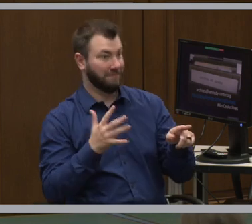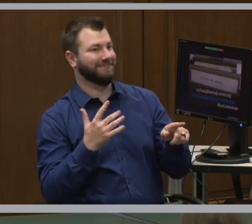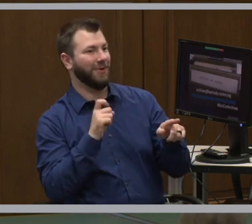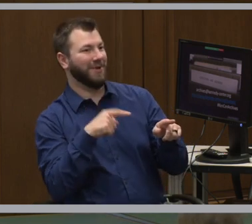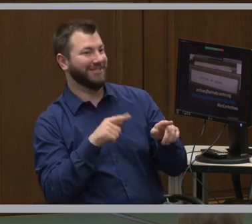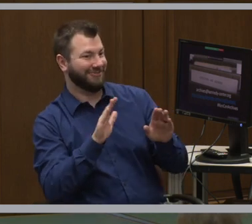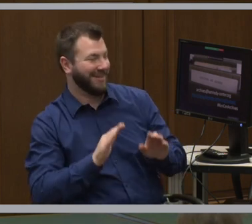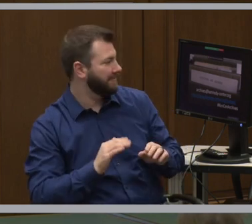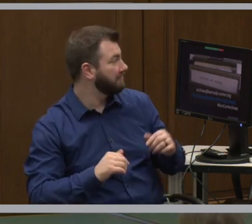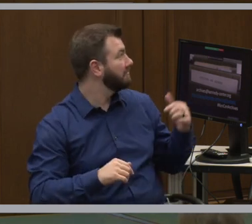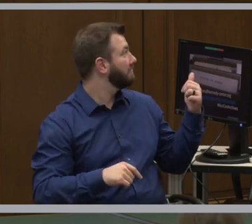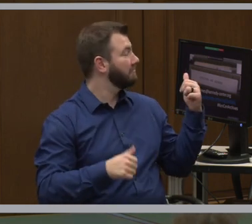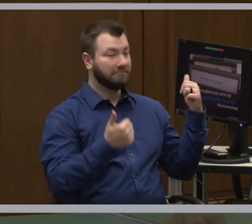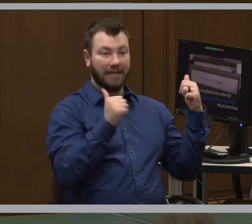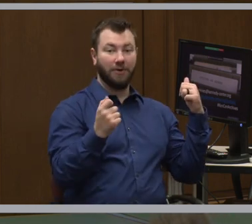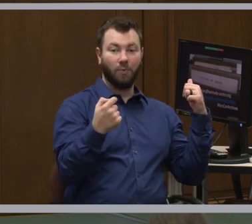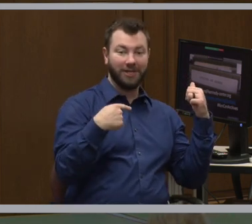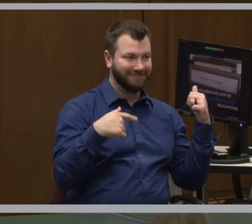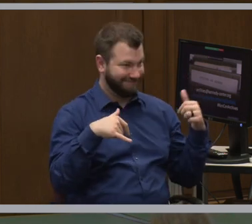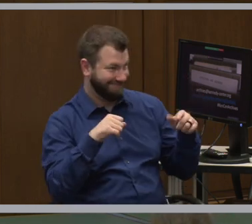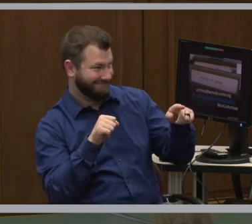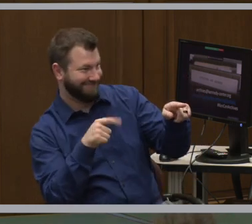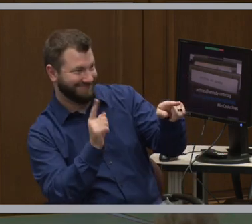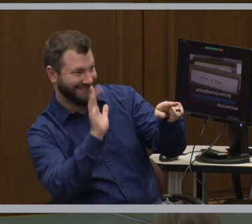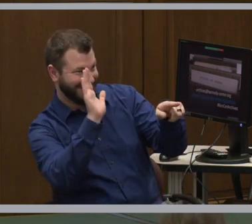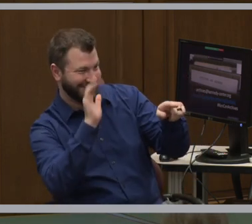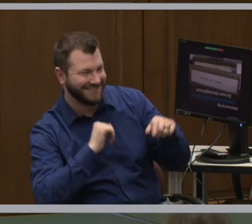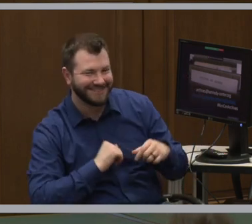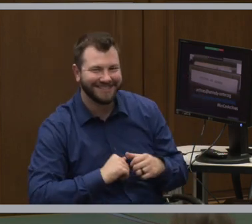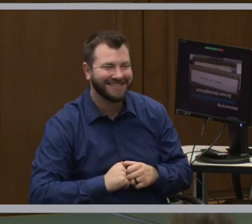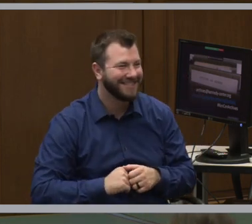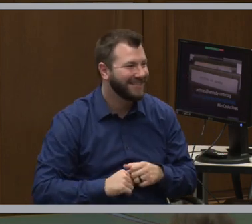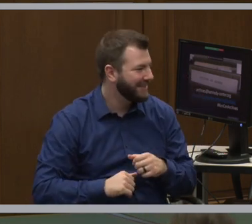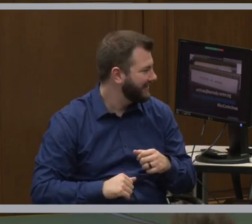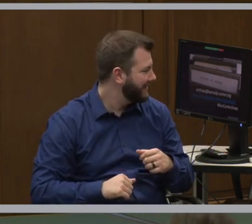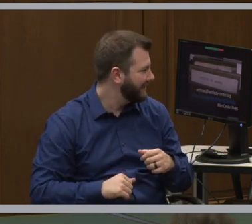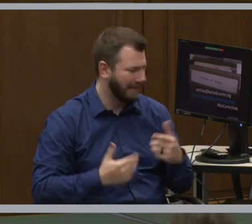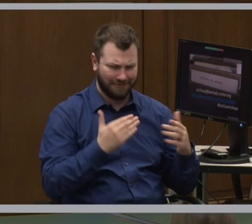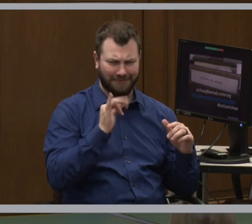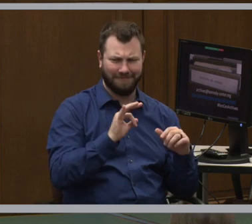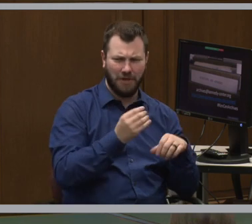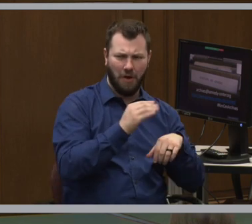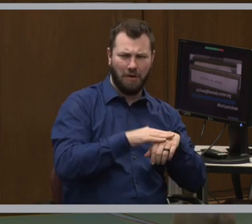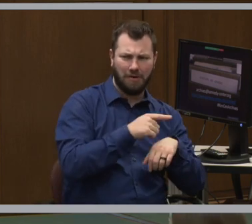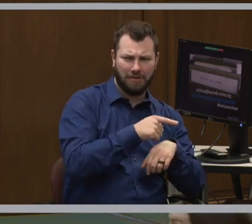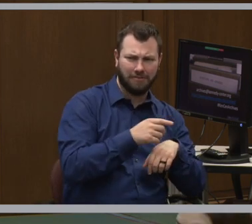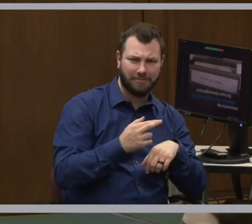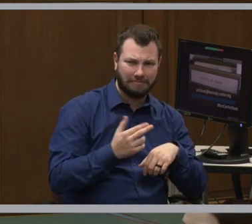That's great. Does anybody have a question? Yeah, we actually have one. Yeah, yeah, no, he has one. I don't know if that is.